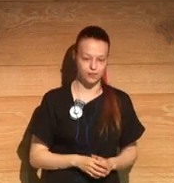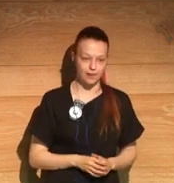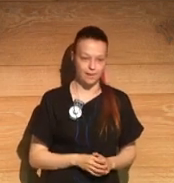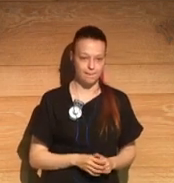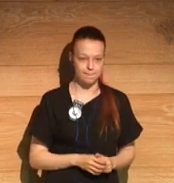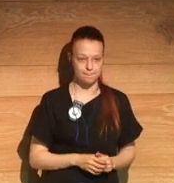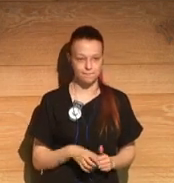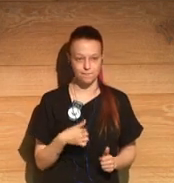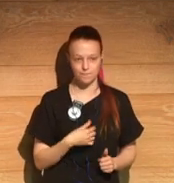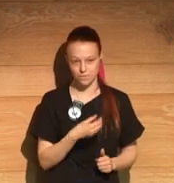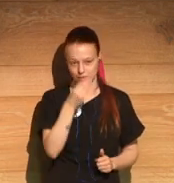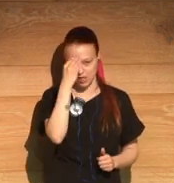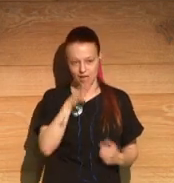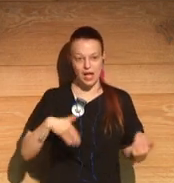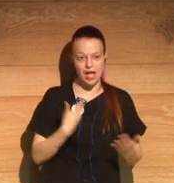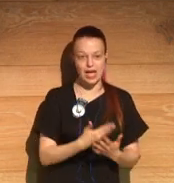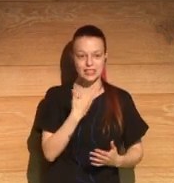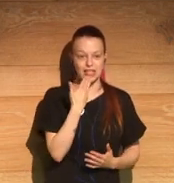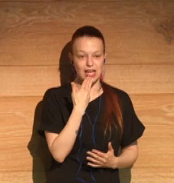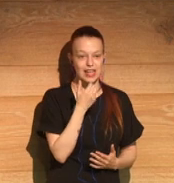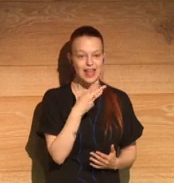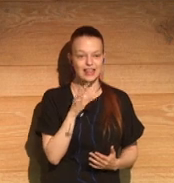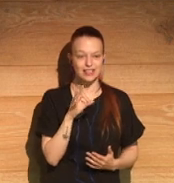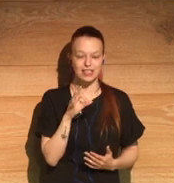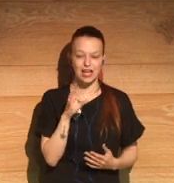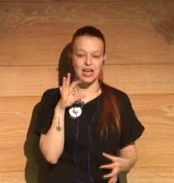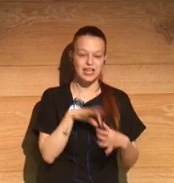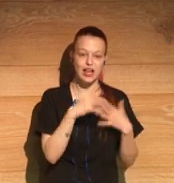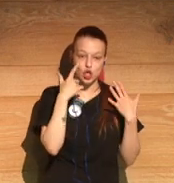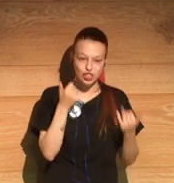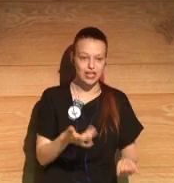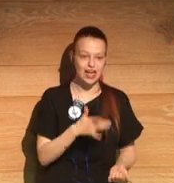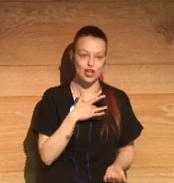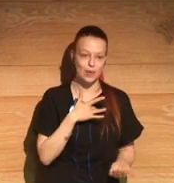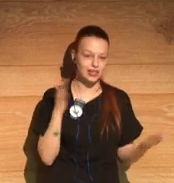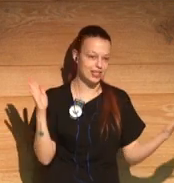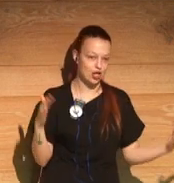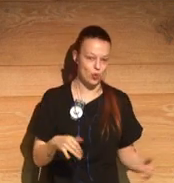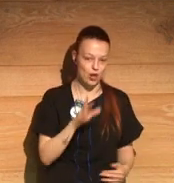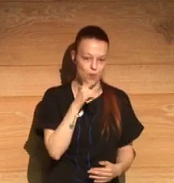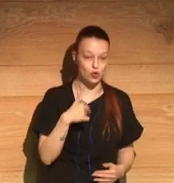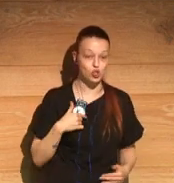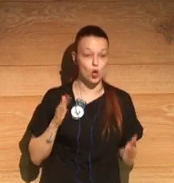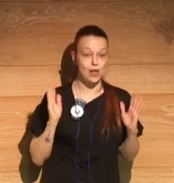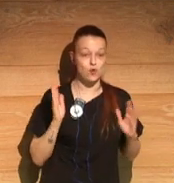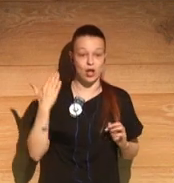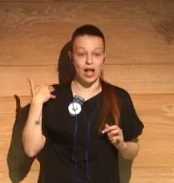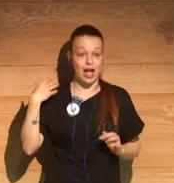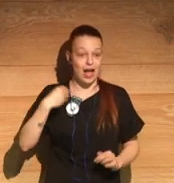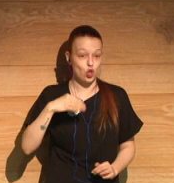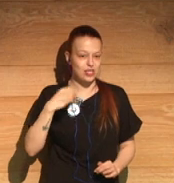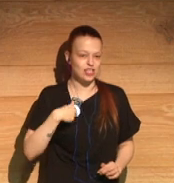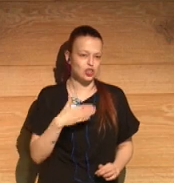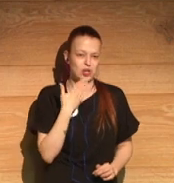those that I made in my late teens or my early 20s were not necessarily good for me